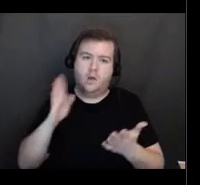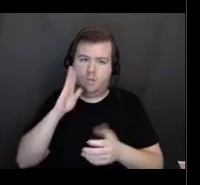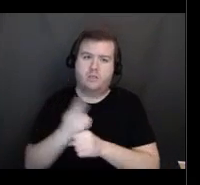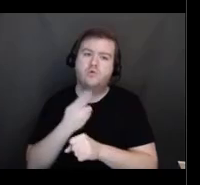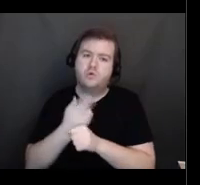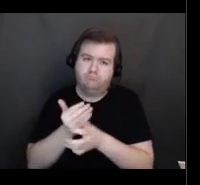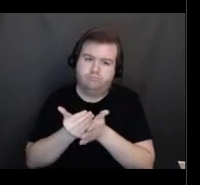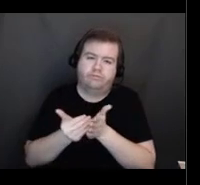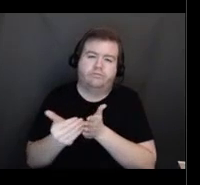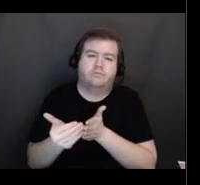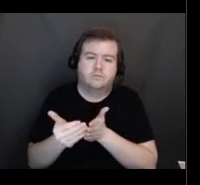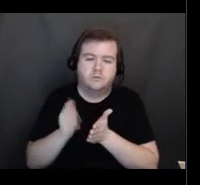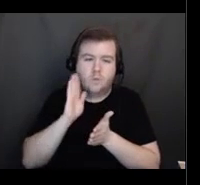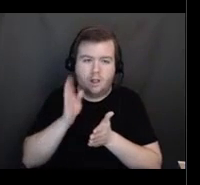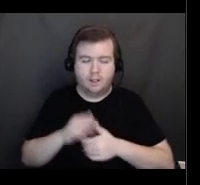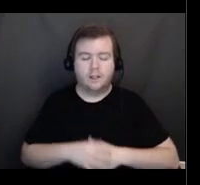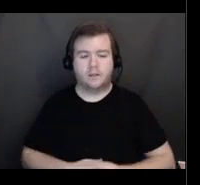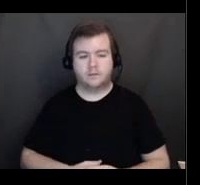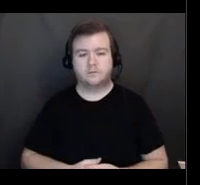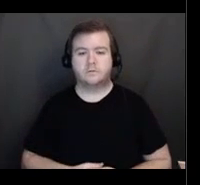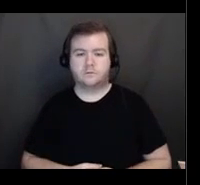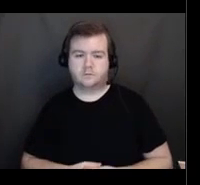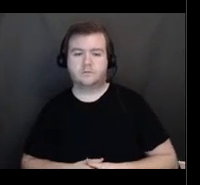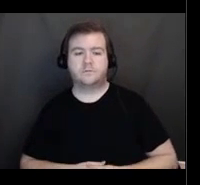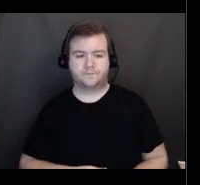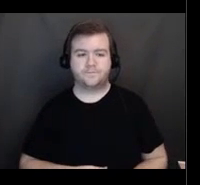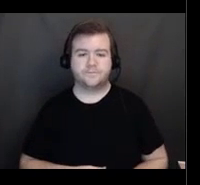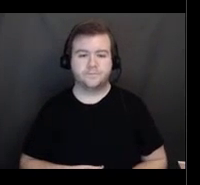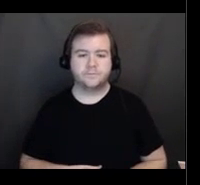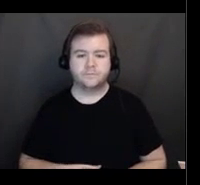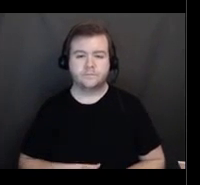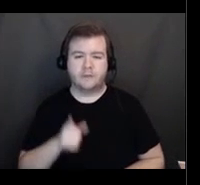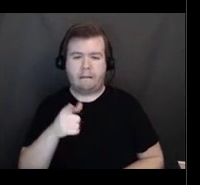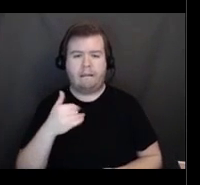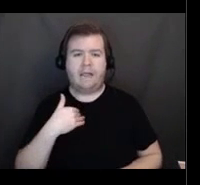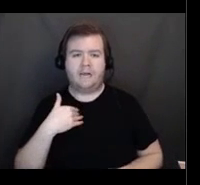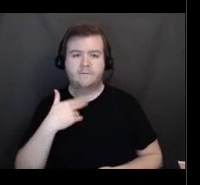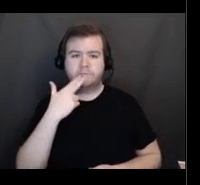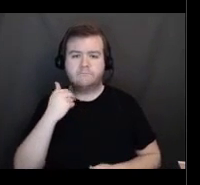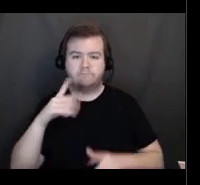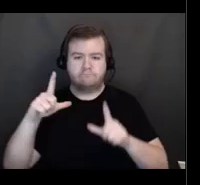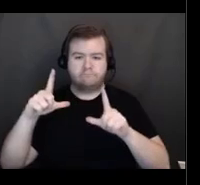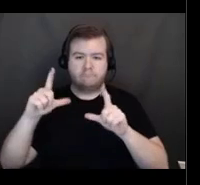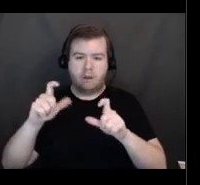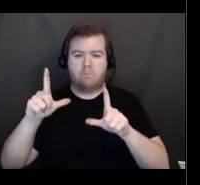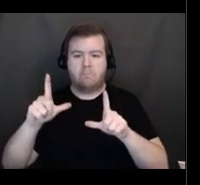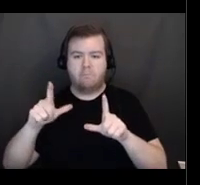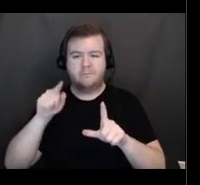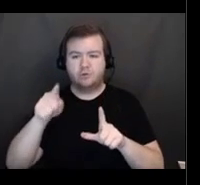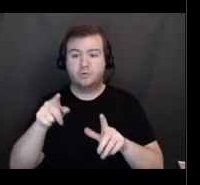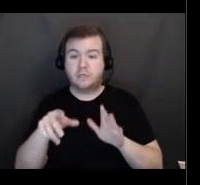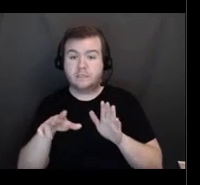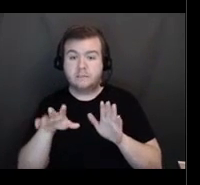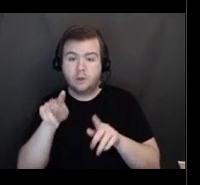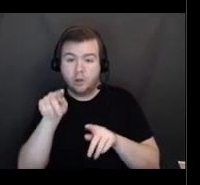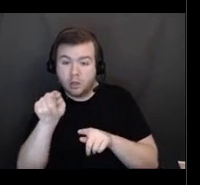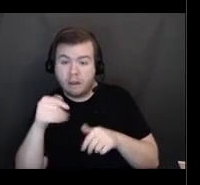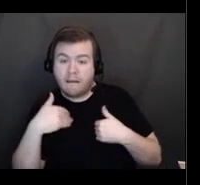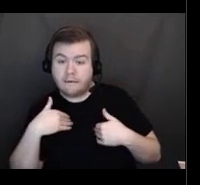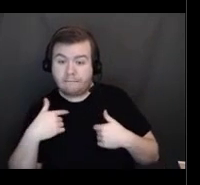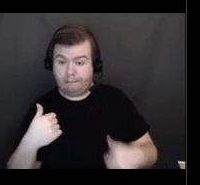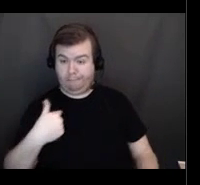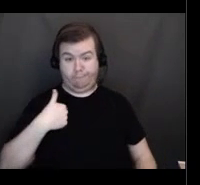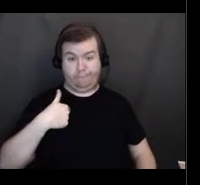site includes, if you look at the screenshot of it, you can find out, am I eligible? You can check the eligibility.